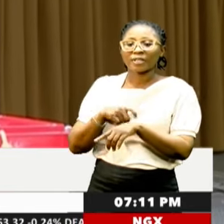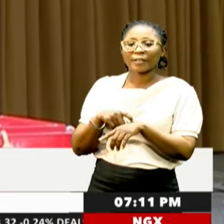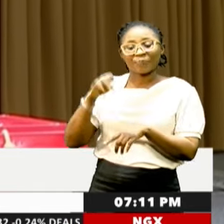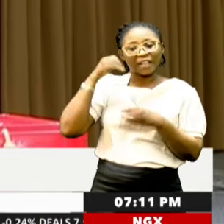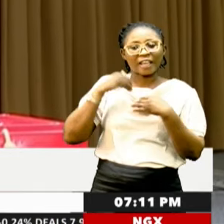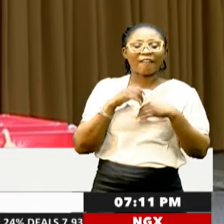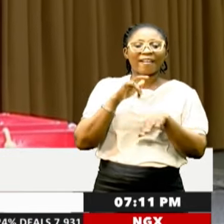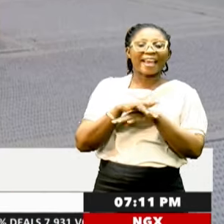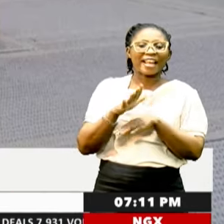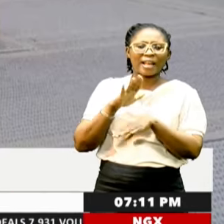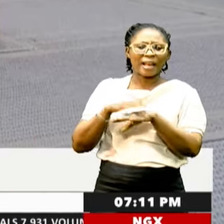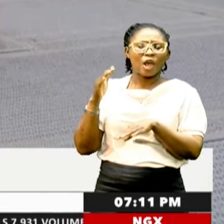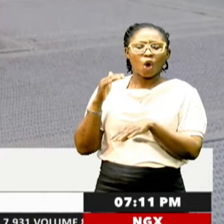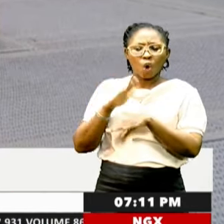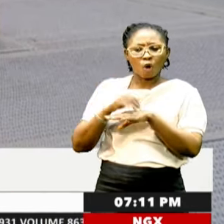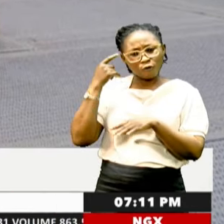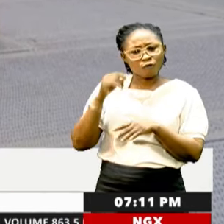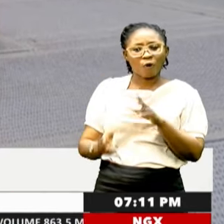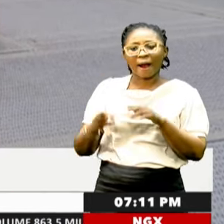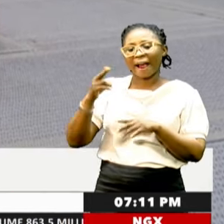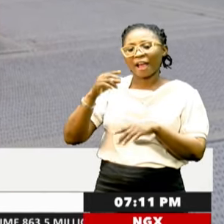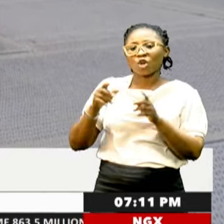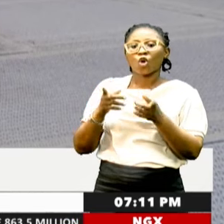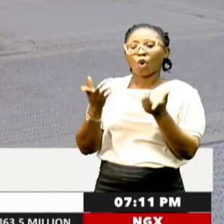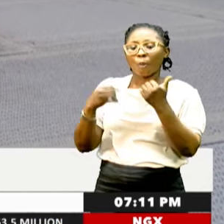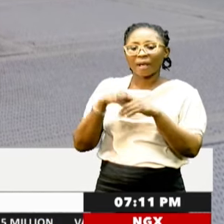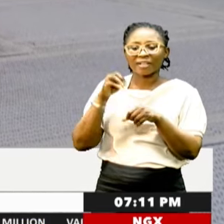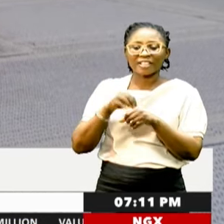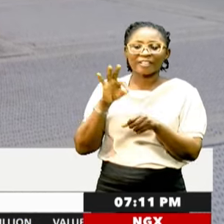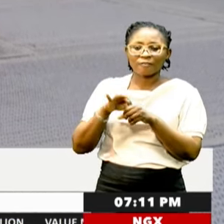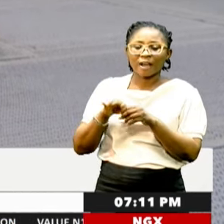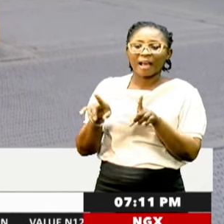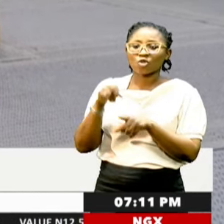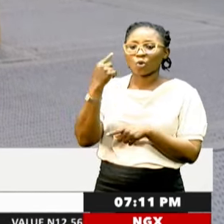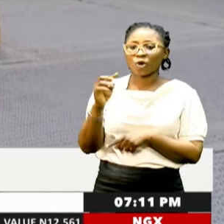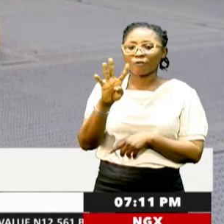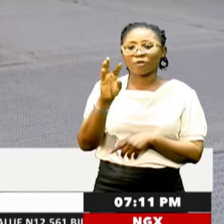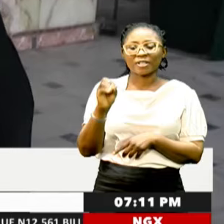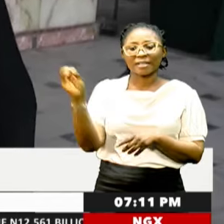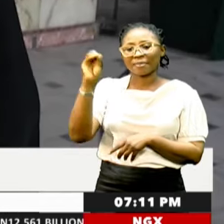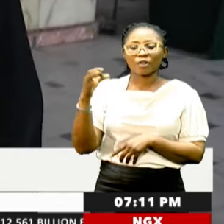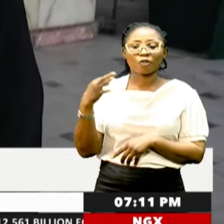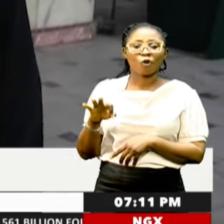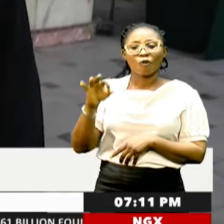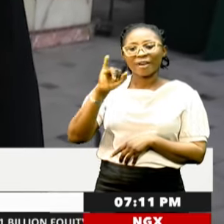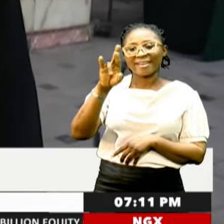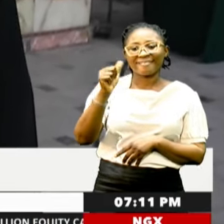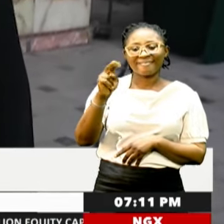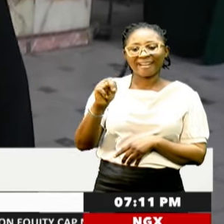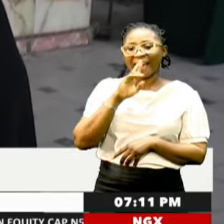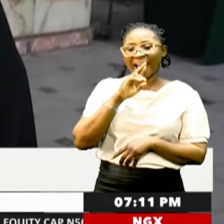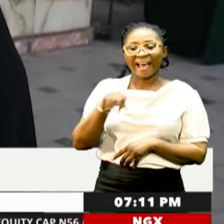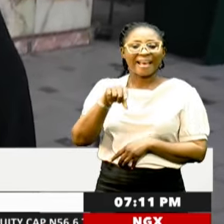earlier called for a higher turnout in the runoff, as only 40% of Iran's 61 million eligible voters